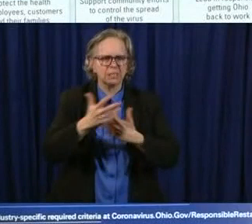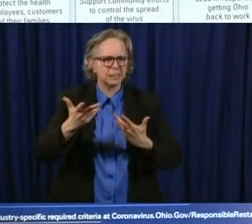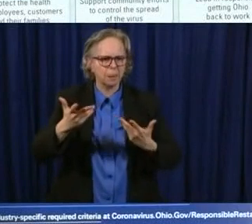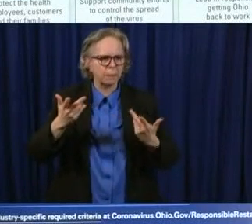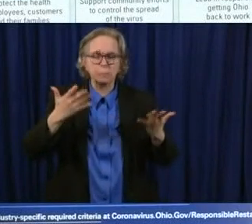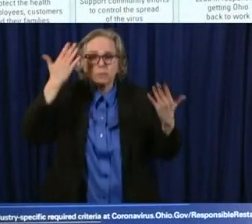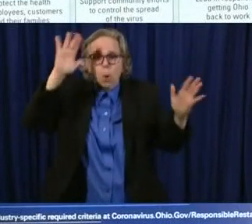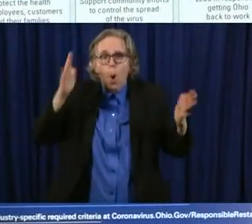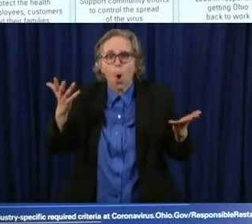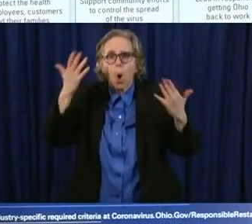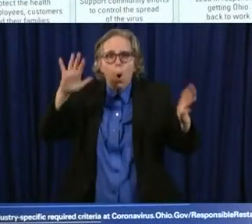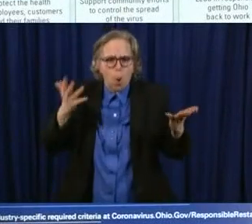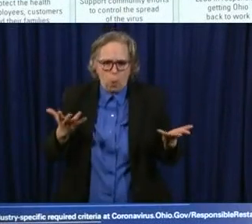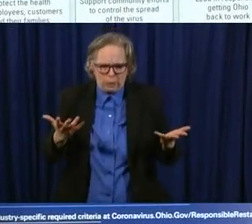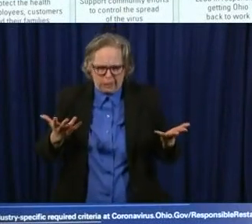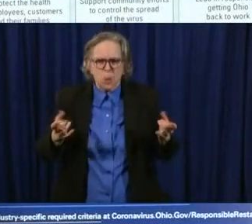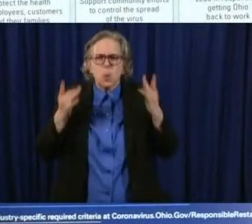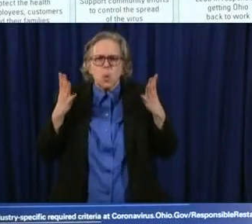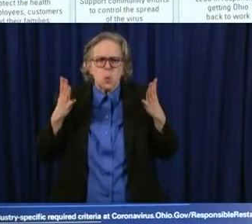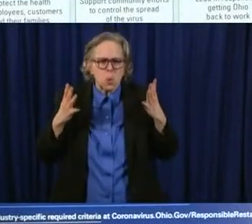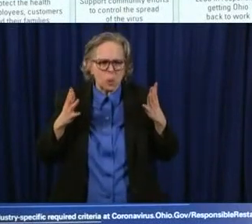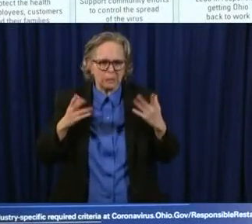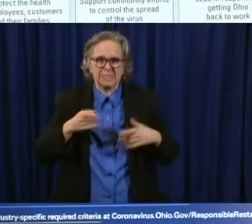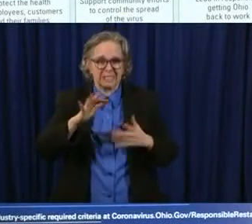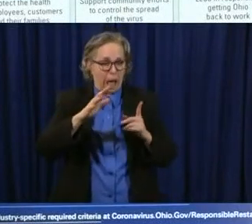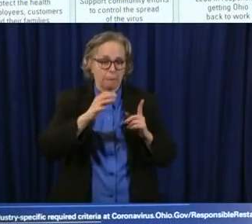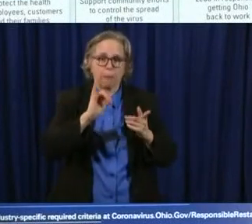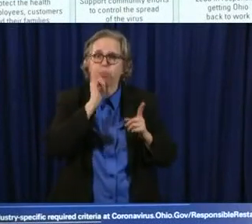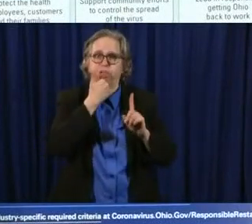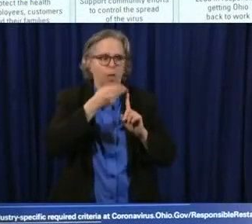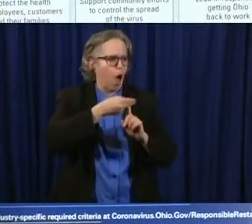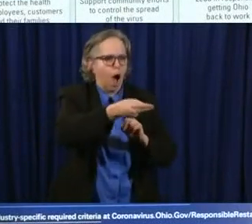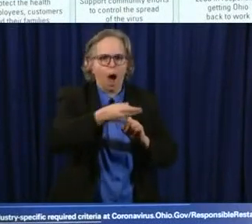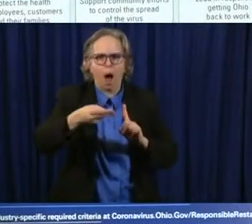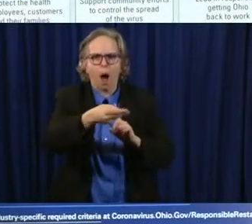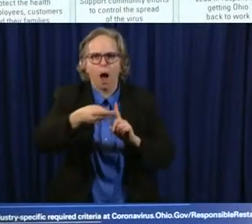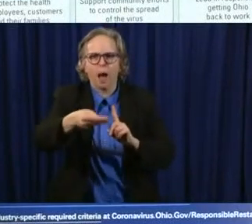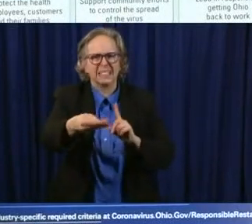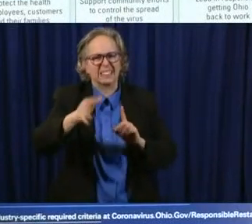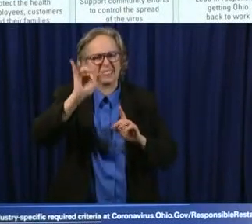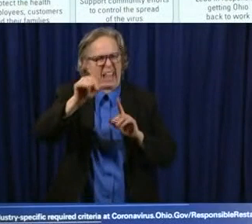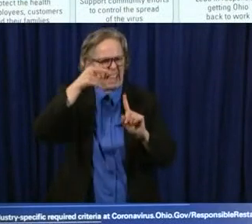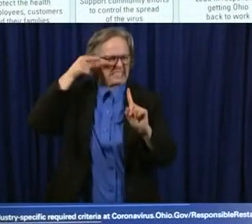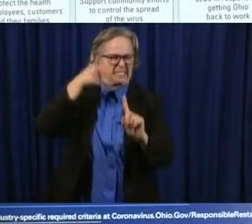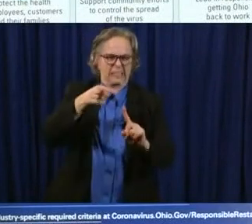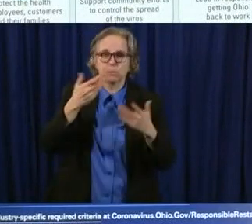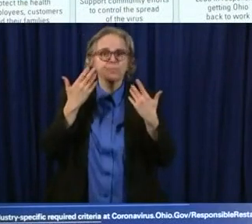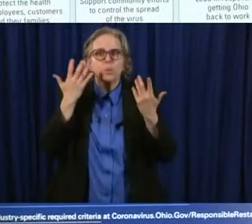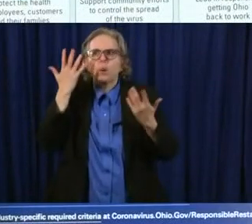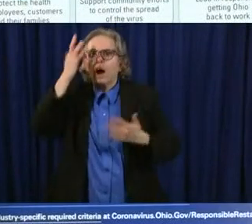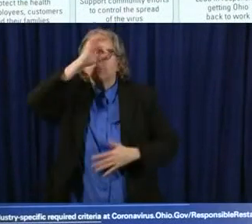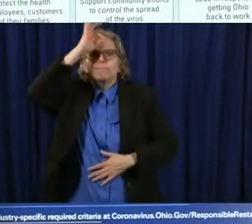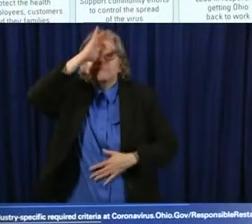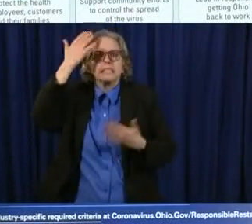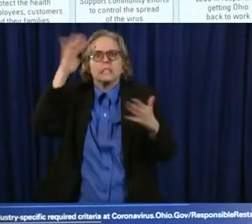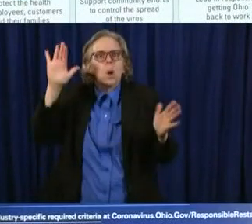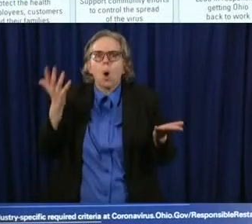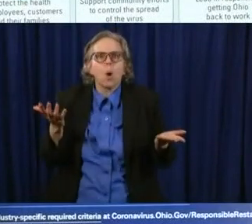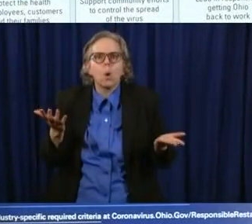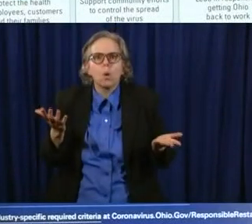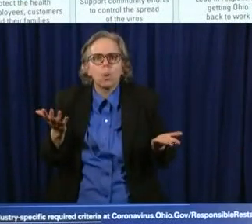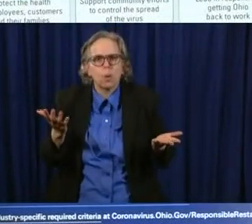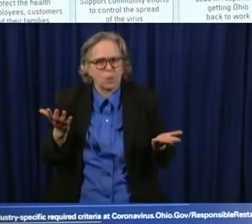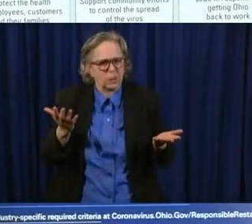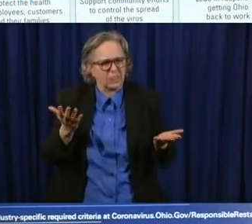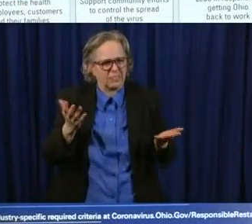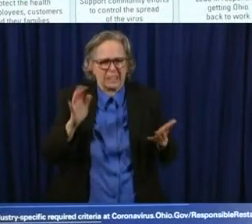that people can be infecting other people and they don't know it. The person who is the host does not know that